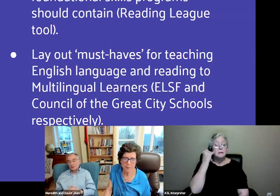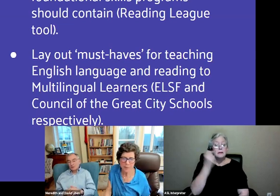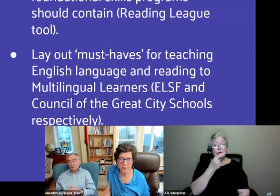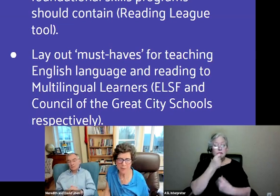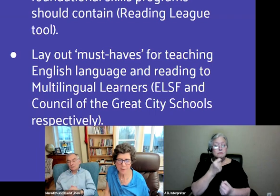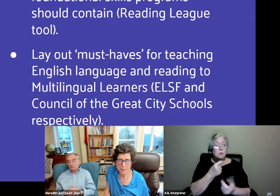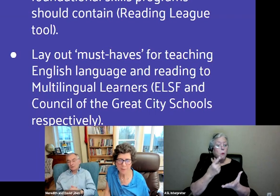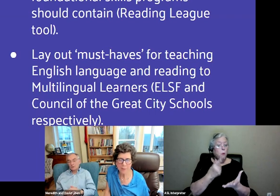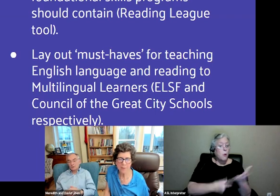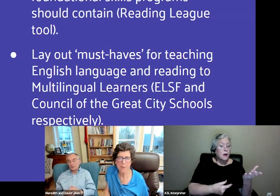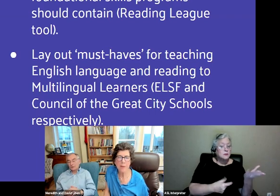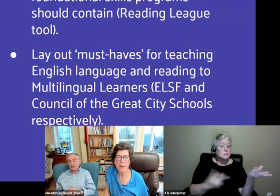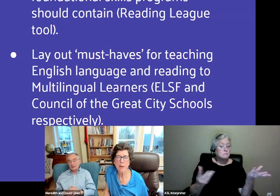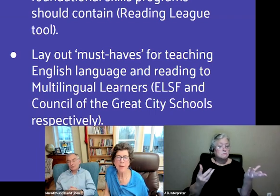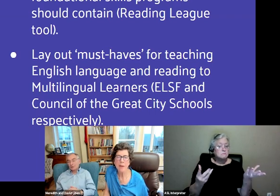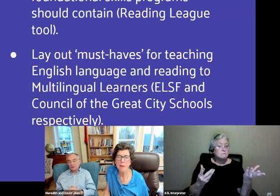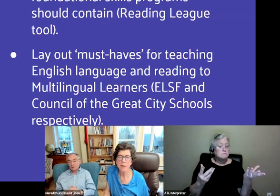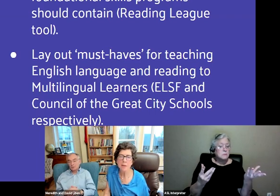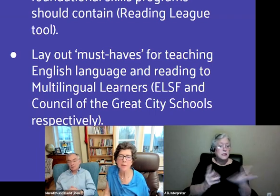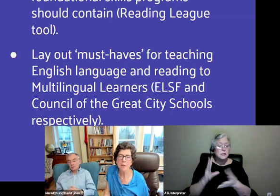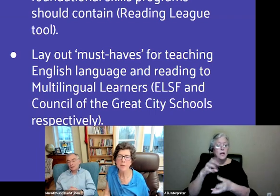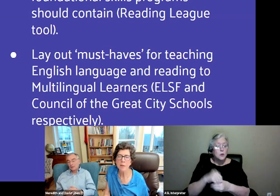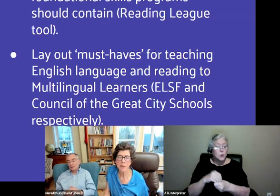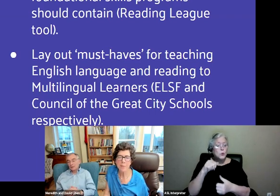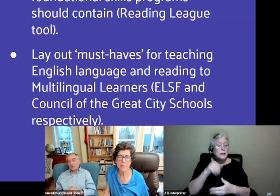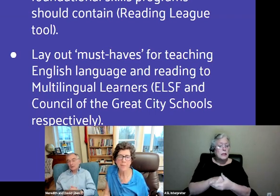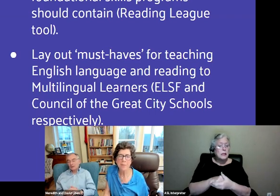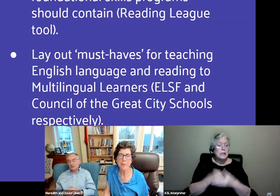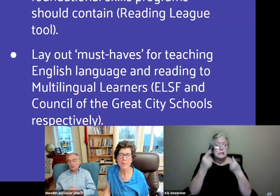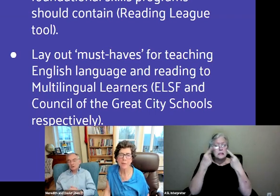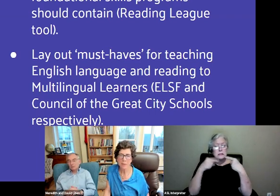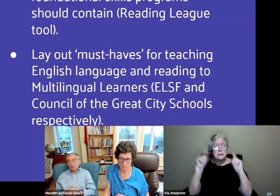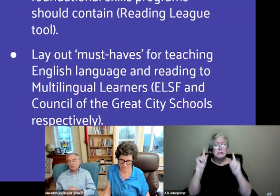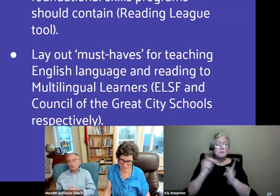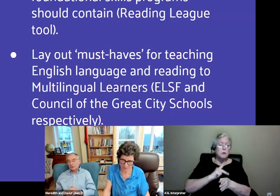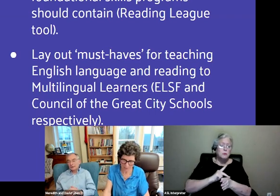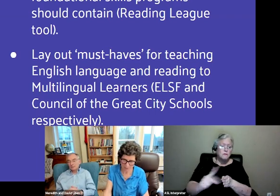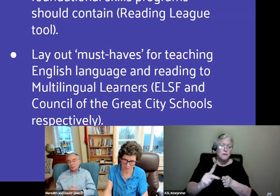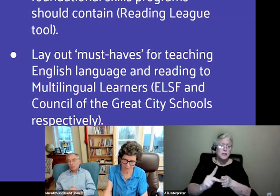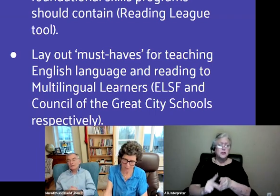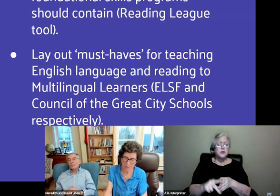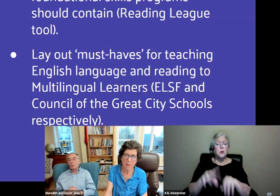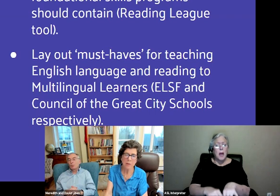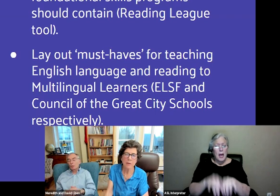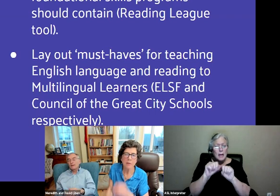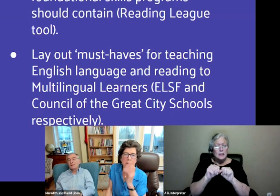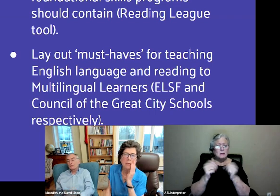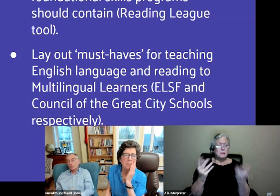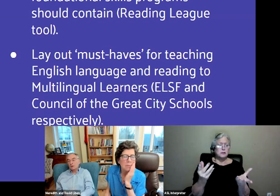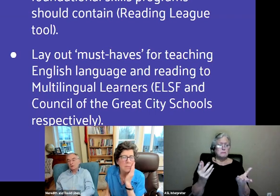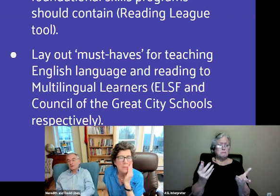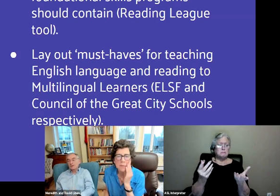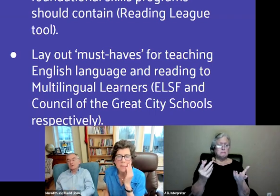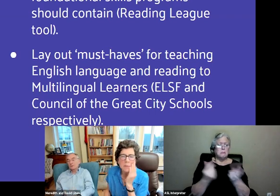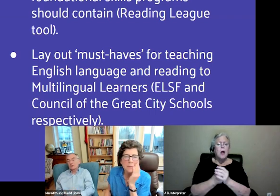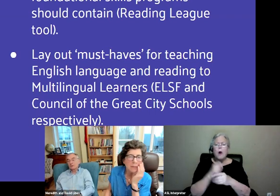successful professional adaptation, including the professional learning. When does